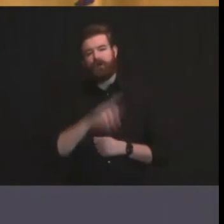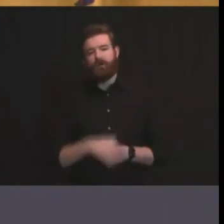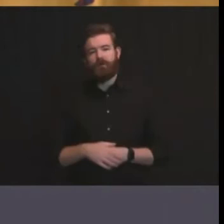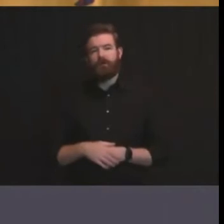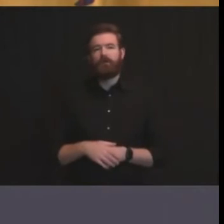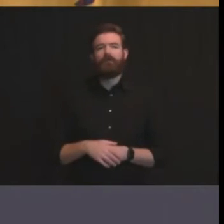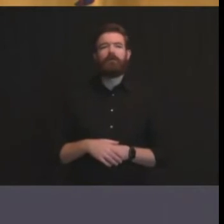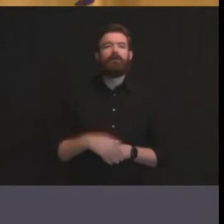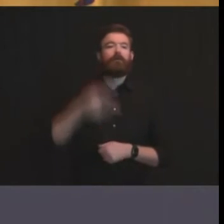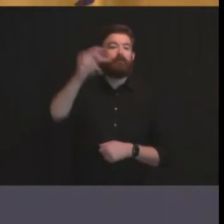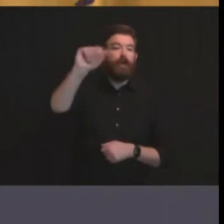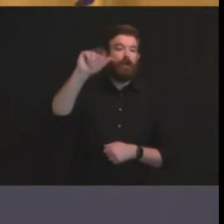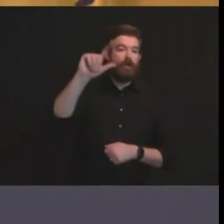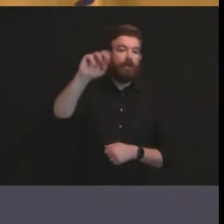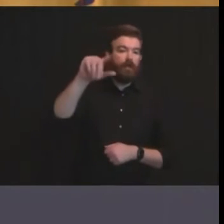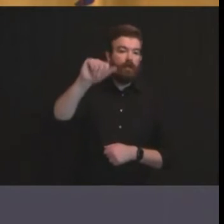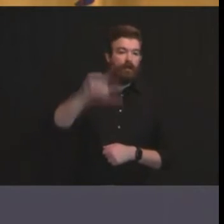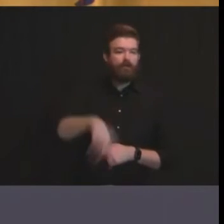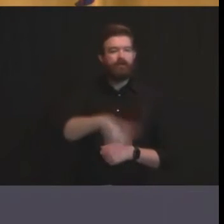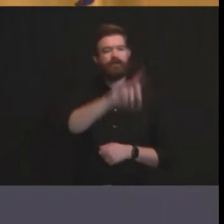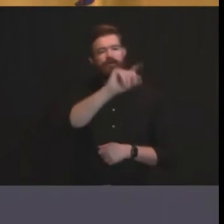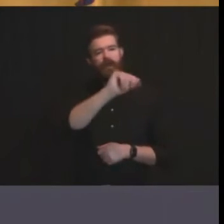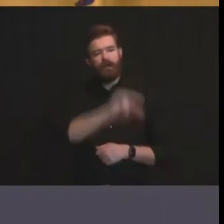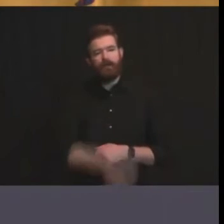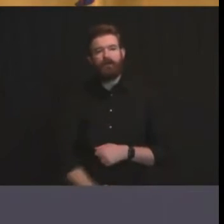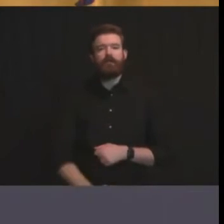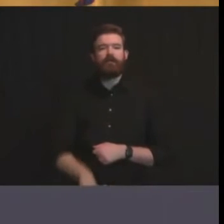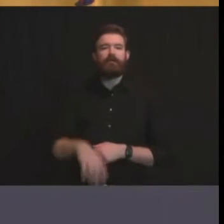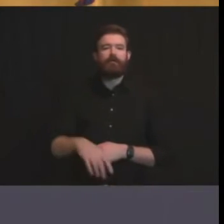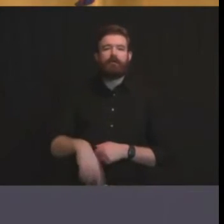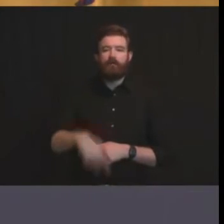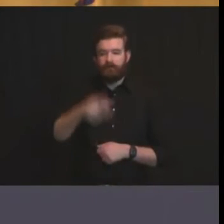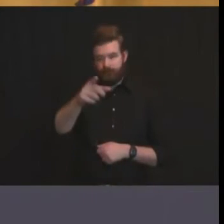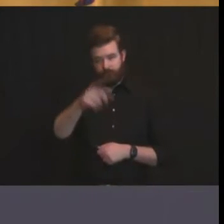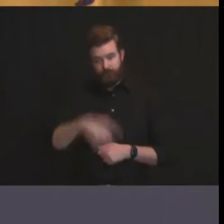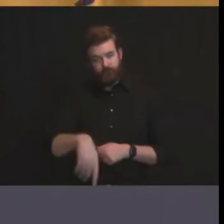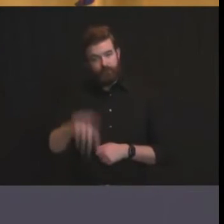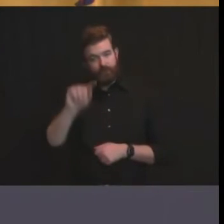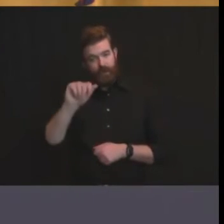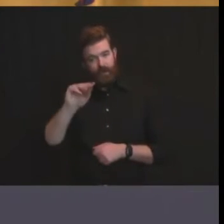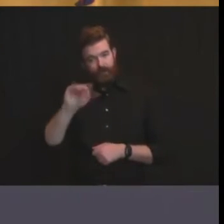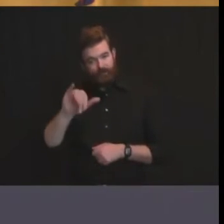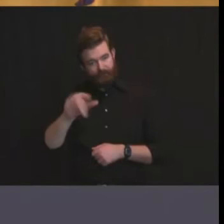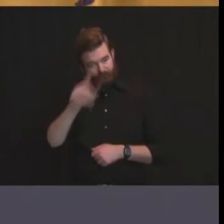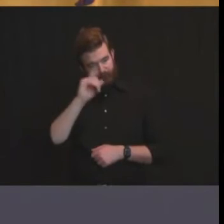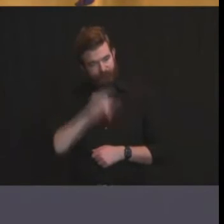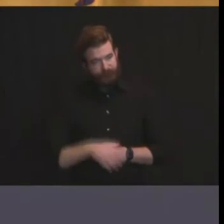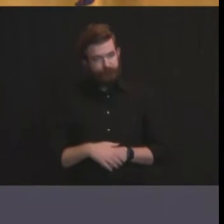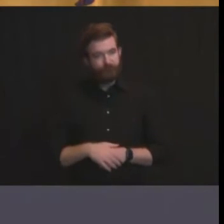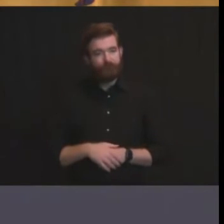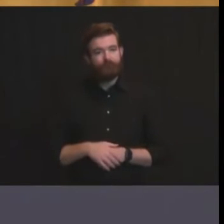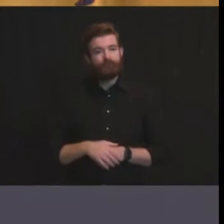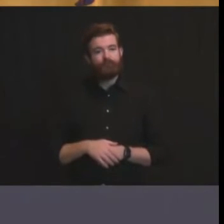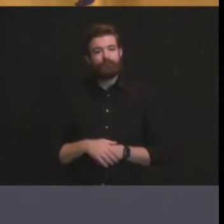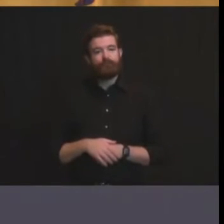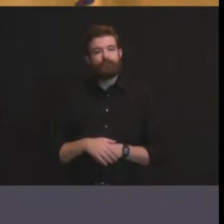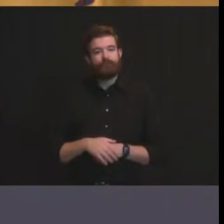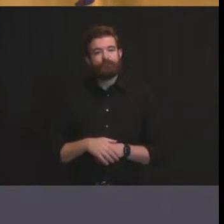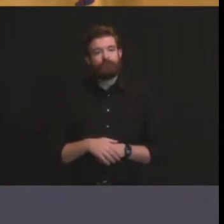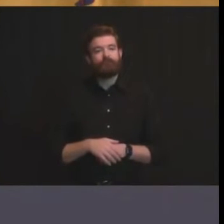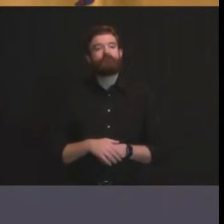tammy murphy thank you param paramil virtual not paramil virtual this weekend saturday and sunday